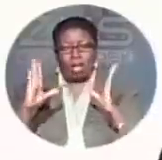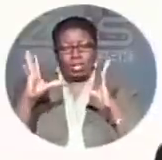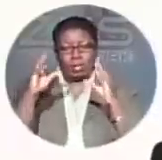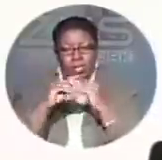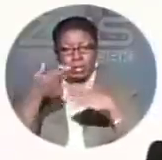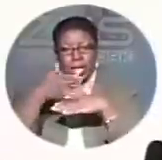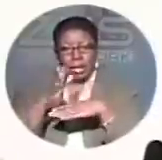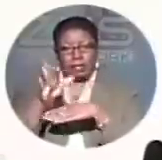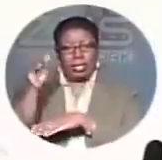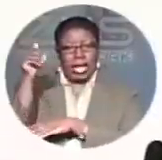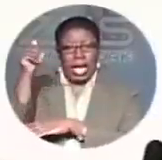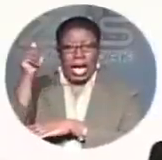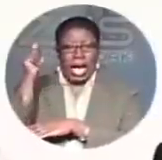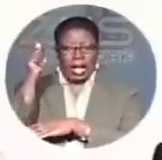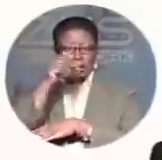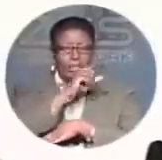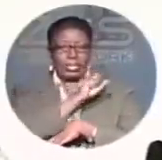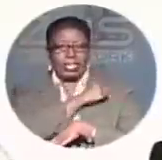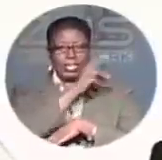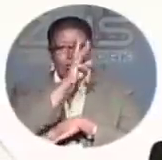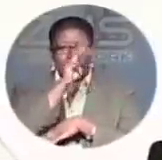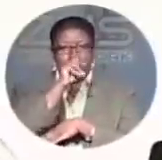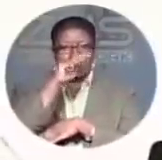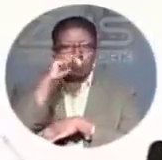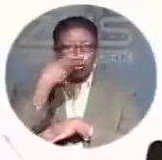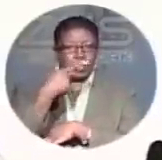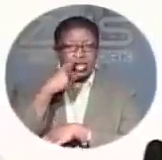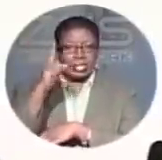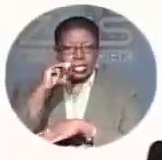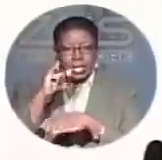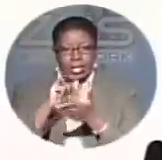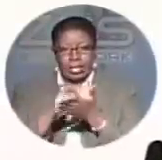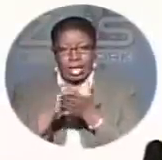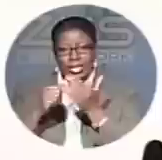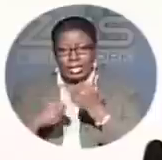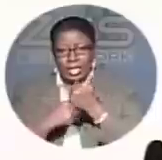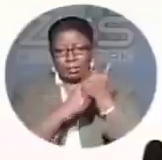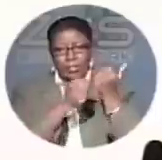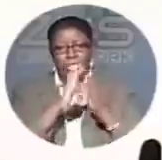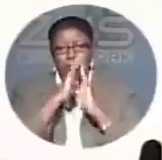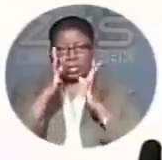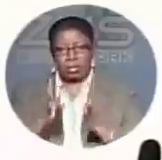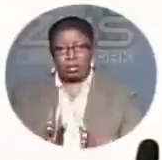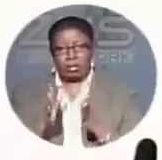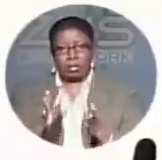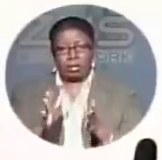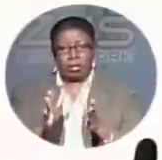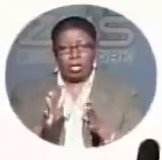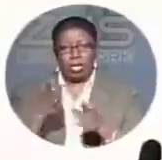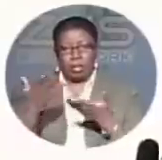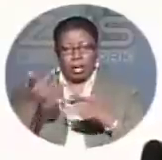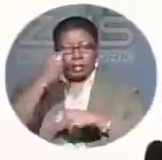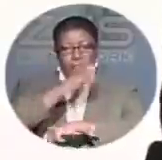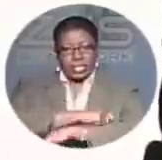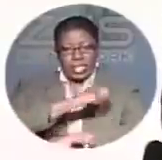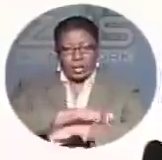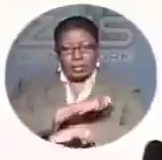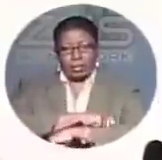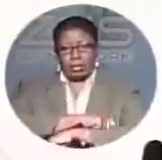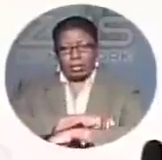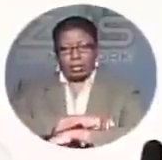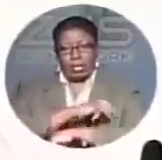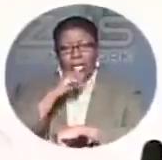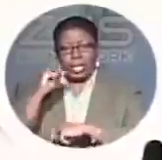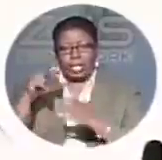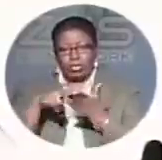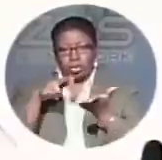House Speaker Alvin Smith ruled that Kwesi Thompson, Deputy Speaker and MP for Pine Ridge, could table his minority report from the Public